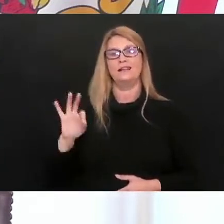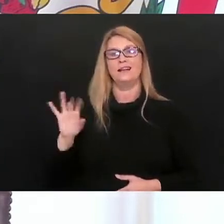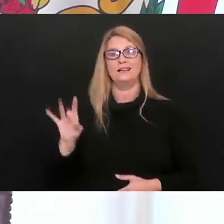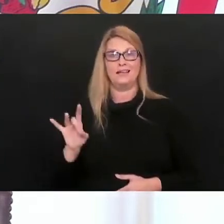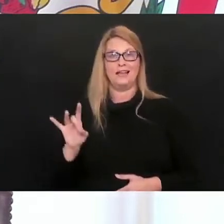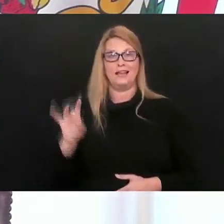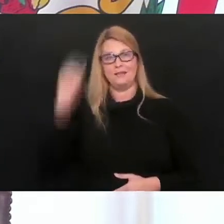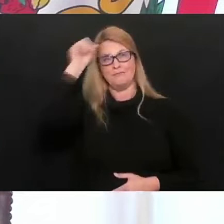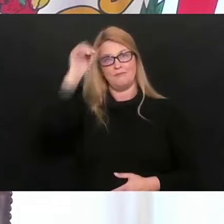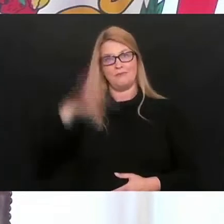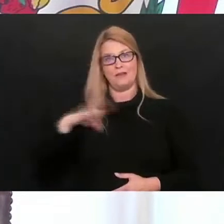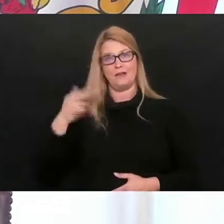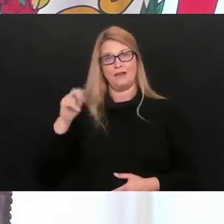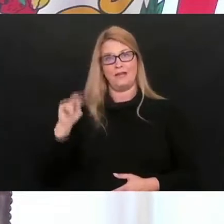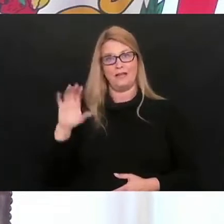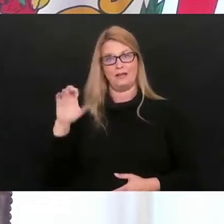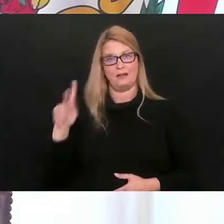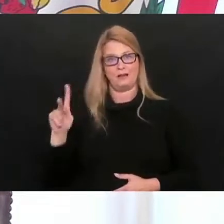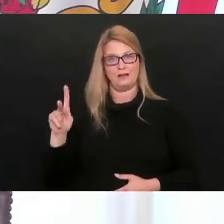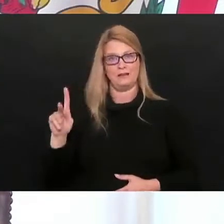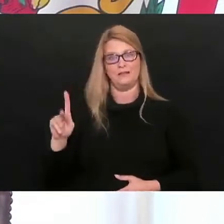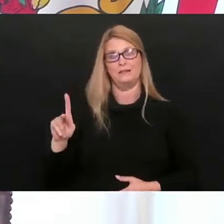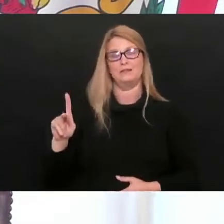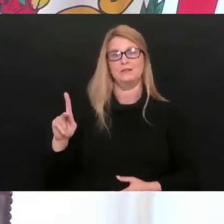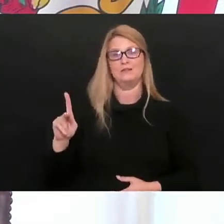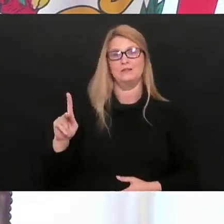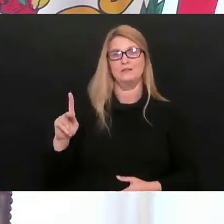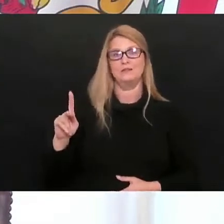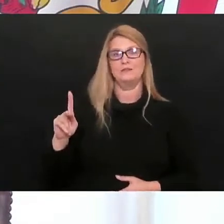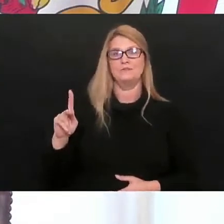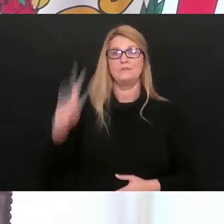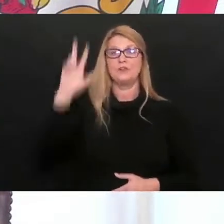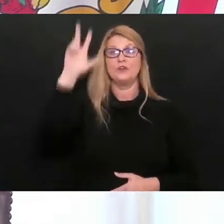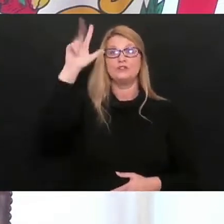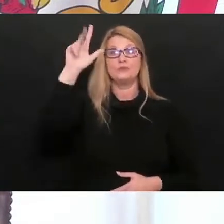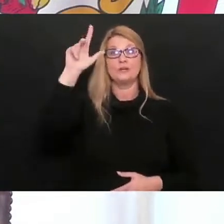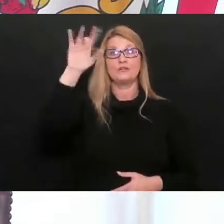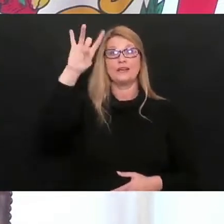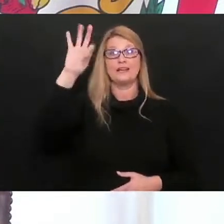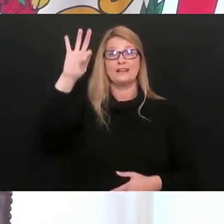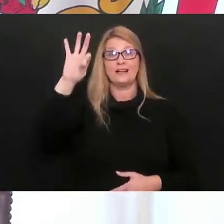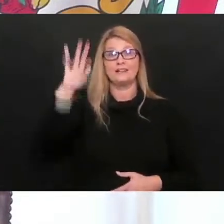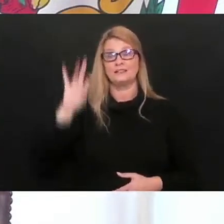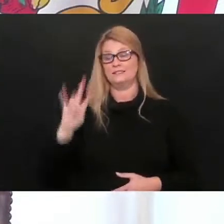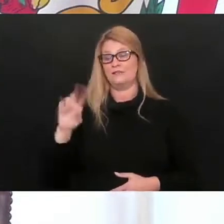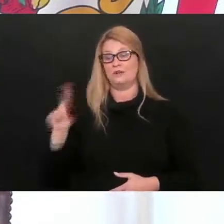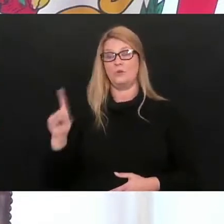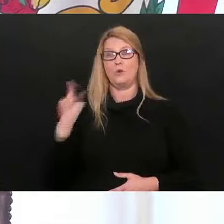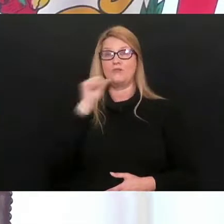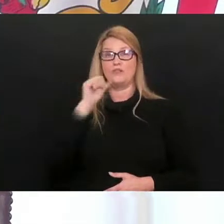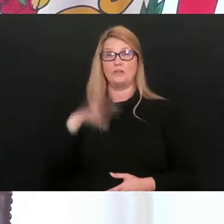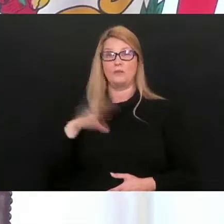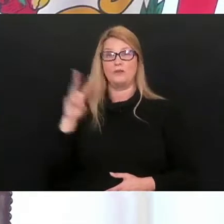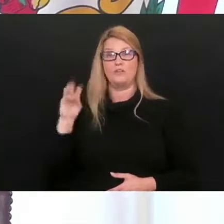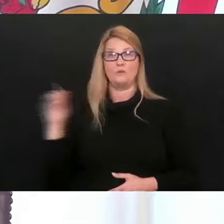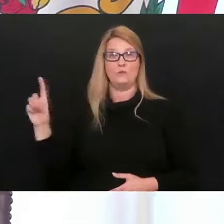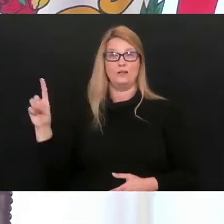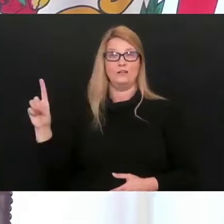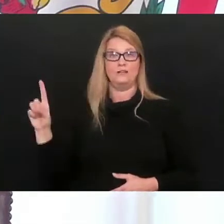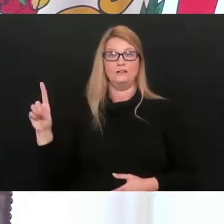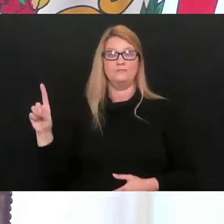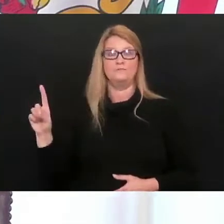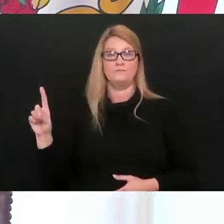-year-old male from Hancock County. Our 2,389th death, a 71-year-old female from Wood County.